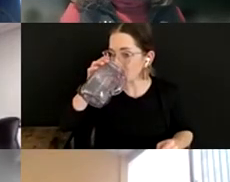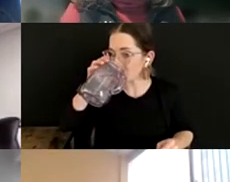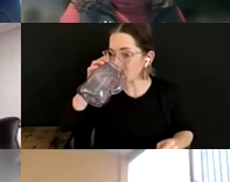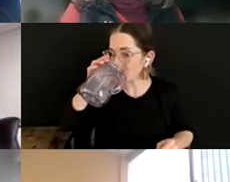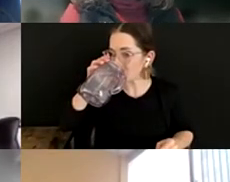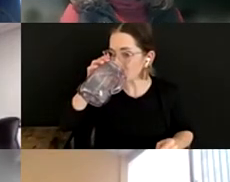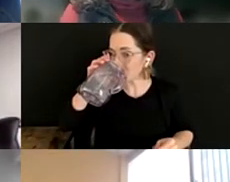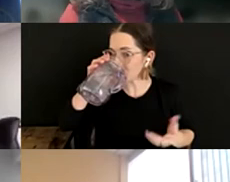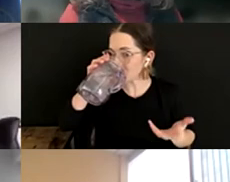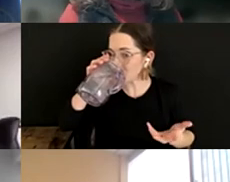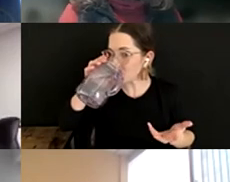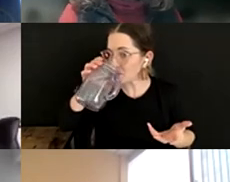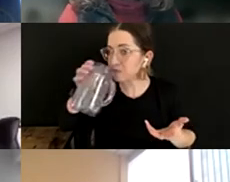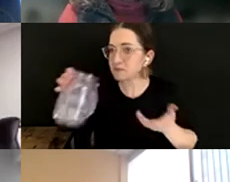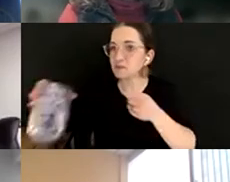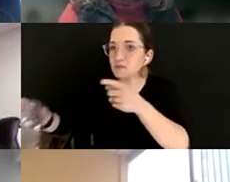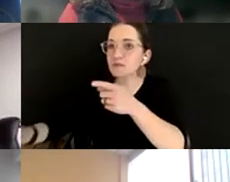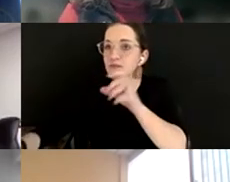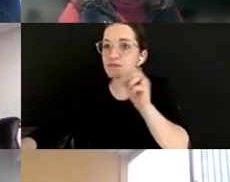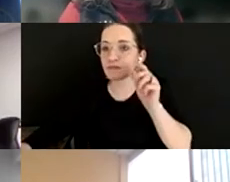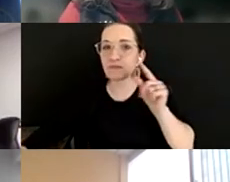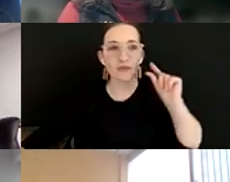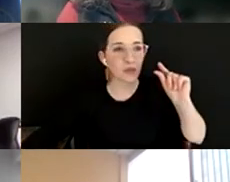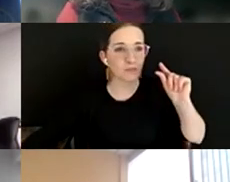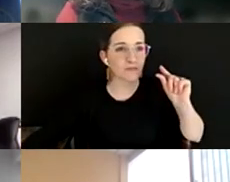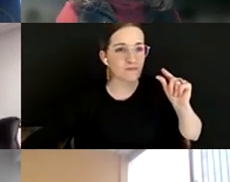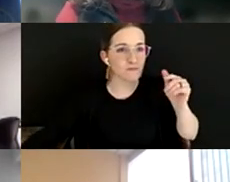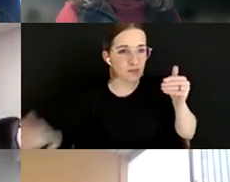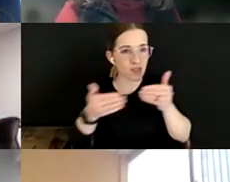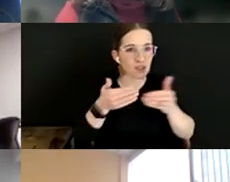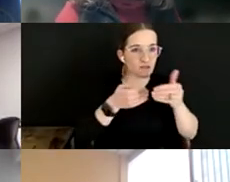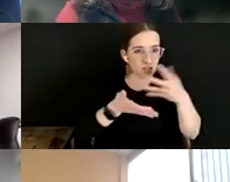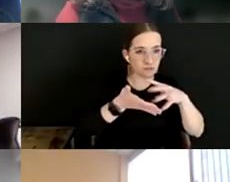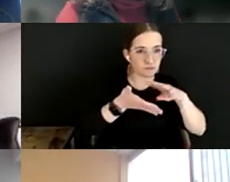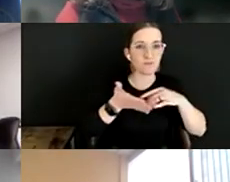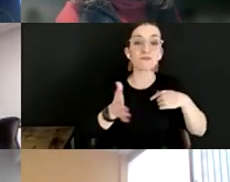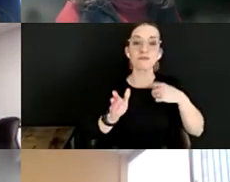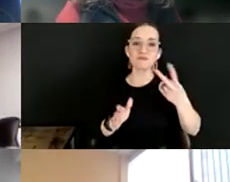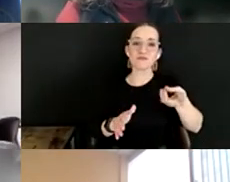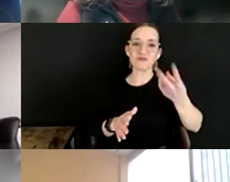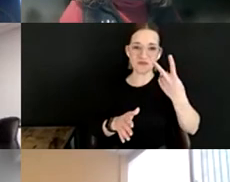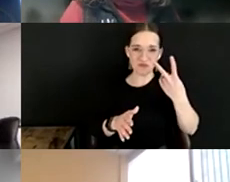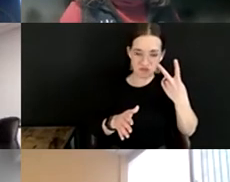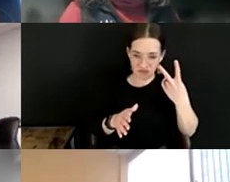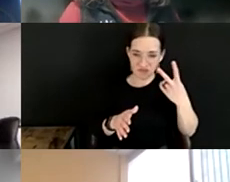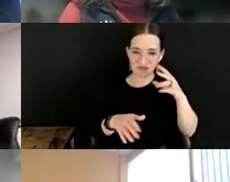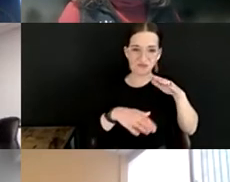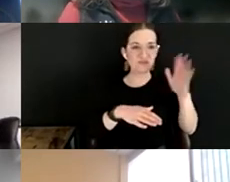So a handful of minutes ahead of schedule. This is what happens when two recovering stage managers are involved in a session.